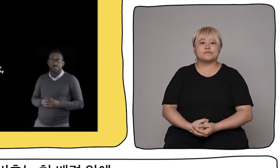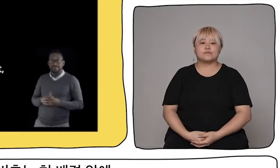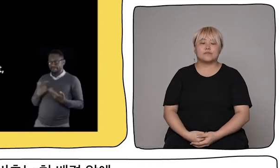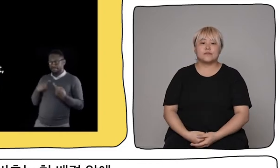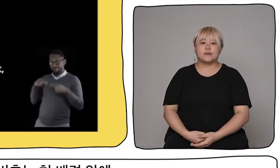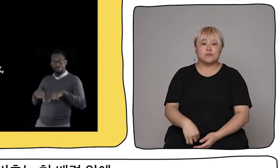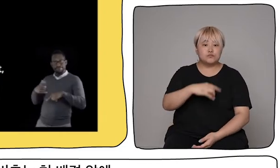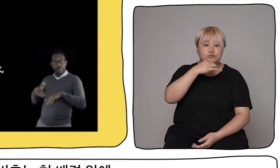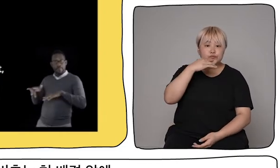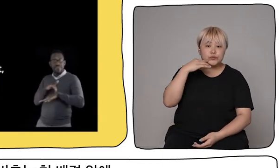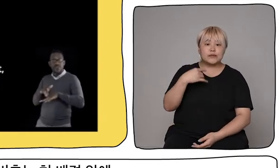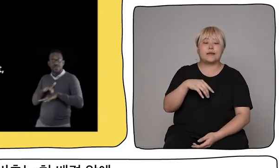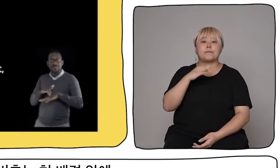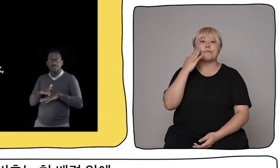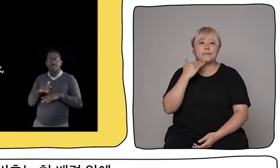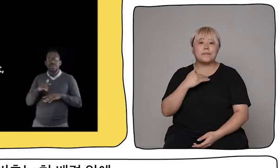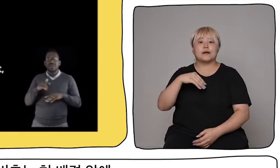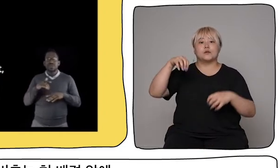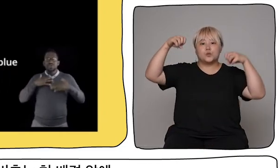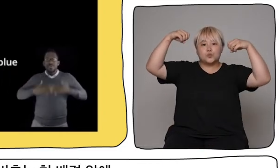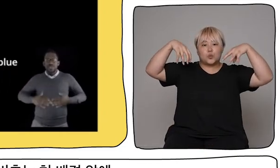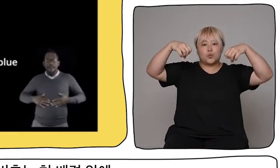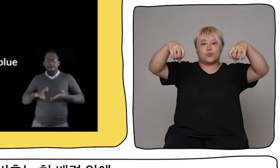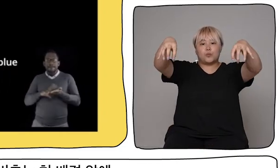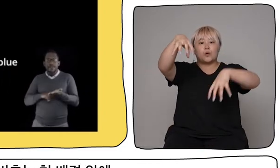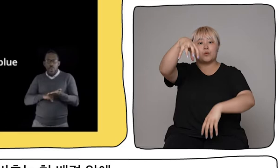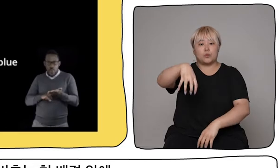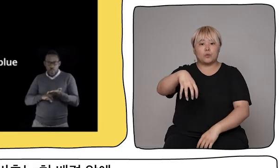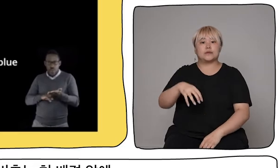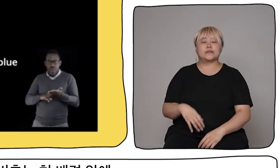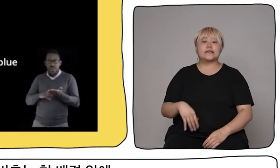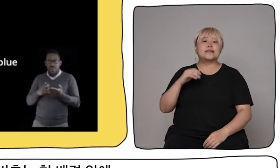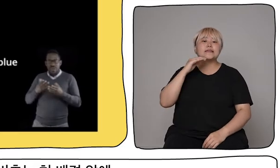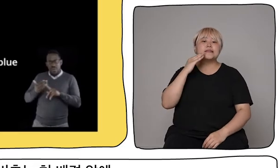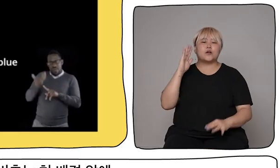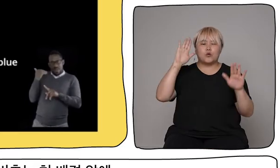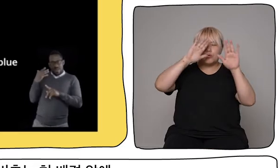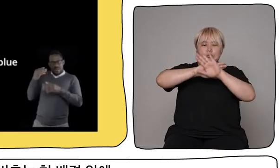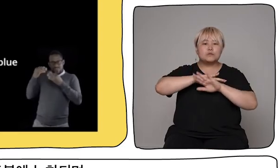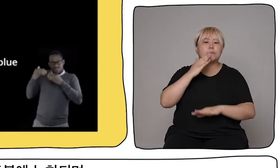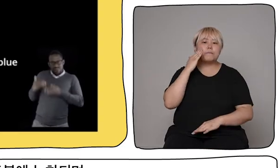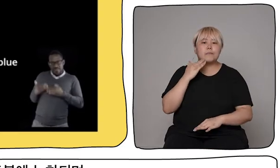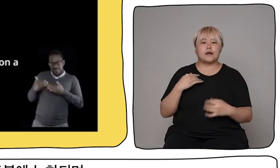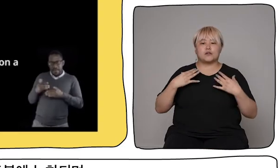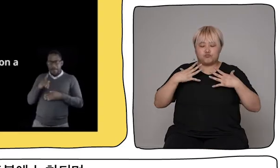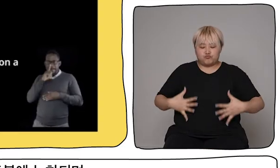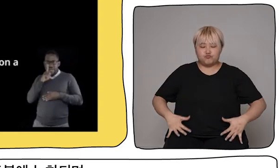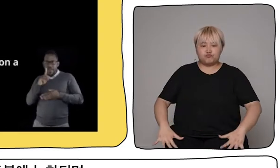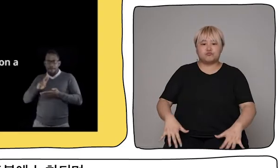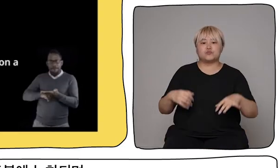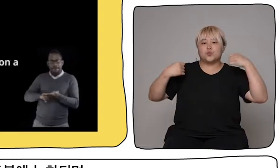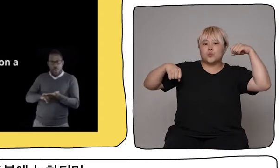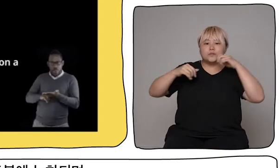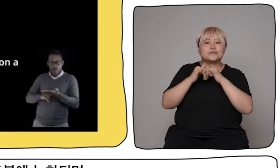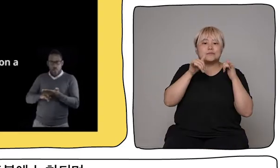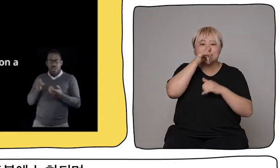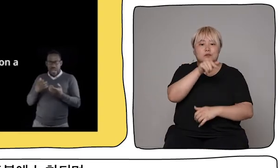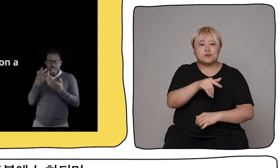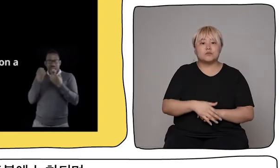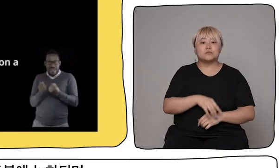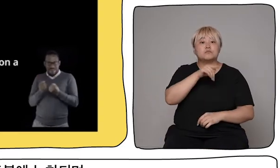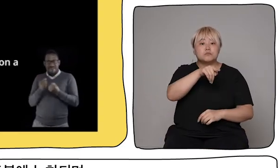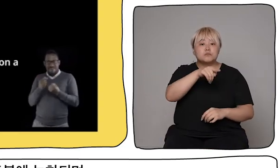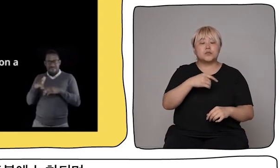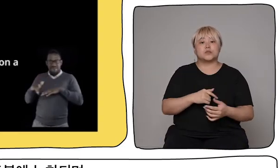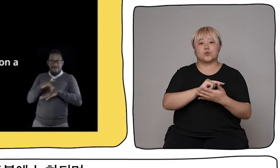Here we have a performer wearing a navy jumpsuit and moving in front of a fabric background lit in pink and blue and here we have the same performer being